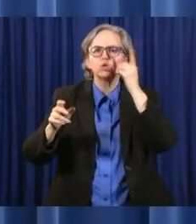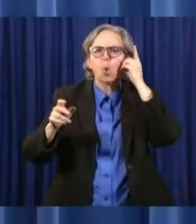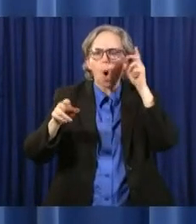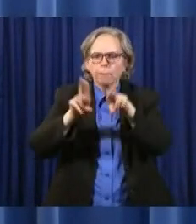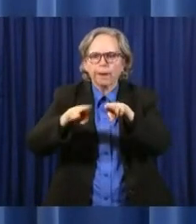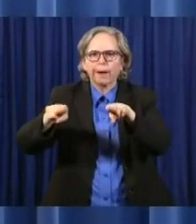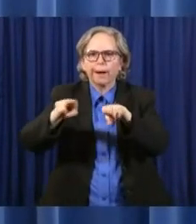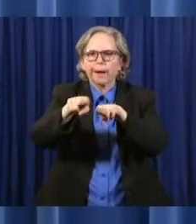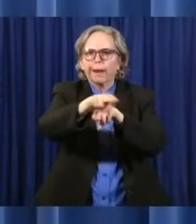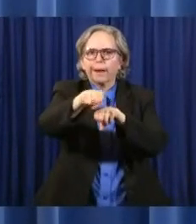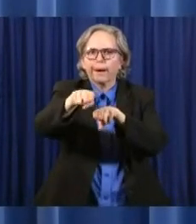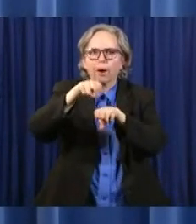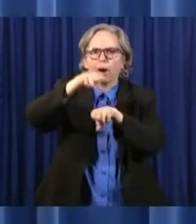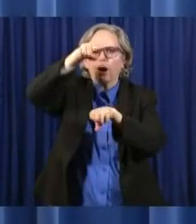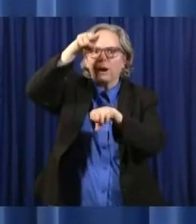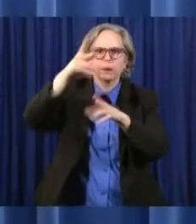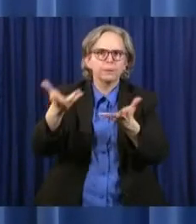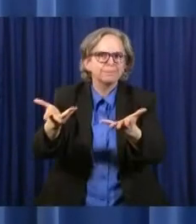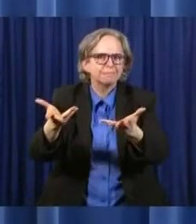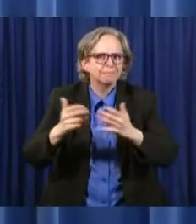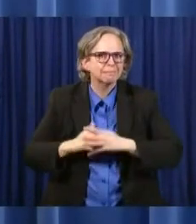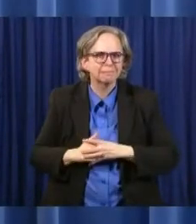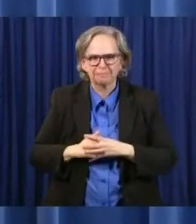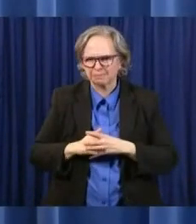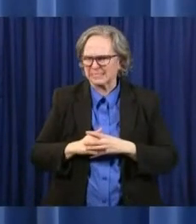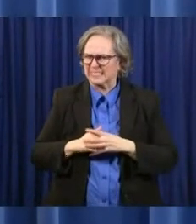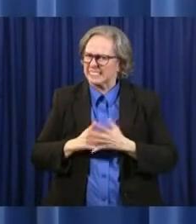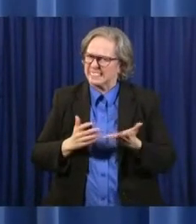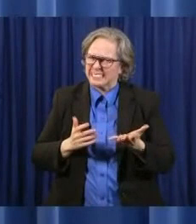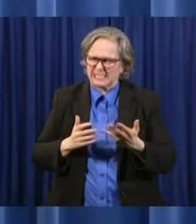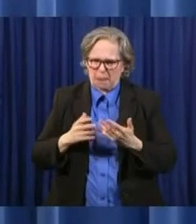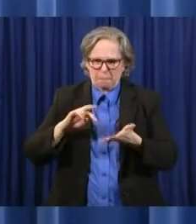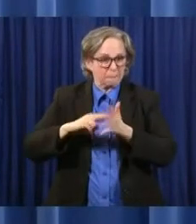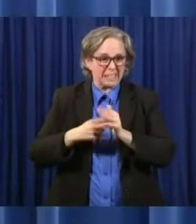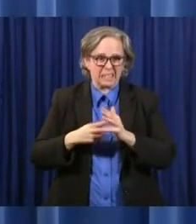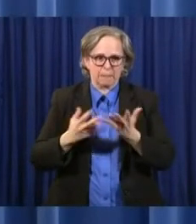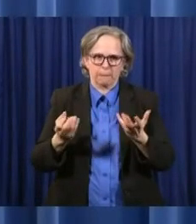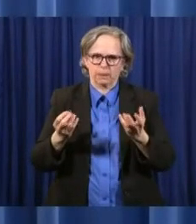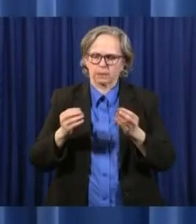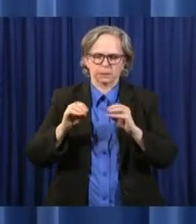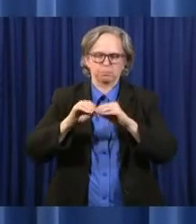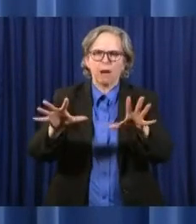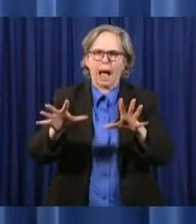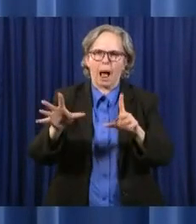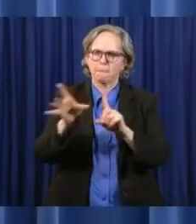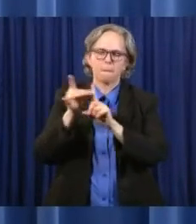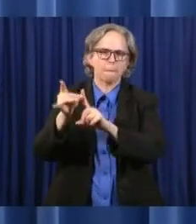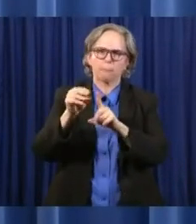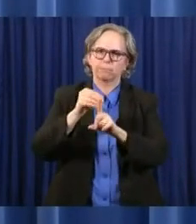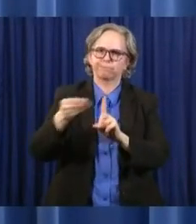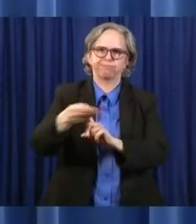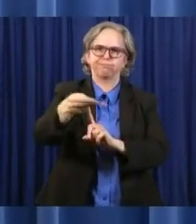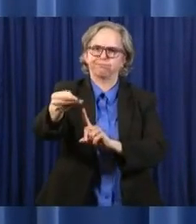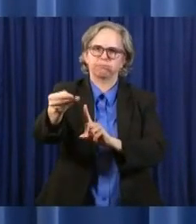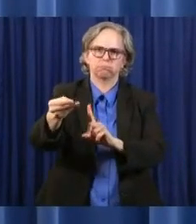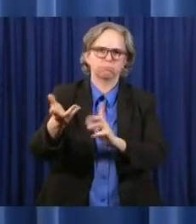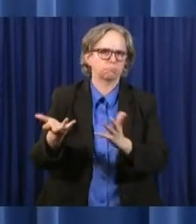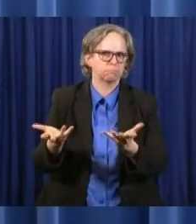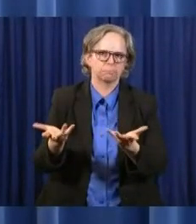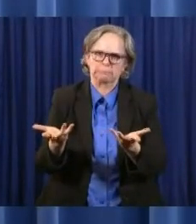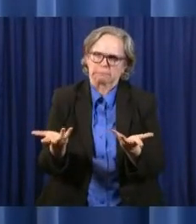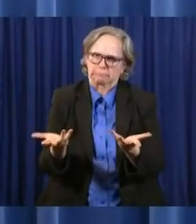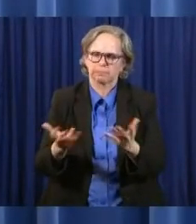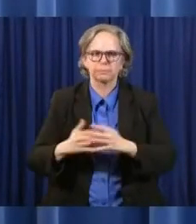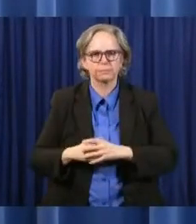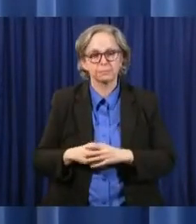nature of that is that it spreads very, very quickly. The director was on the screen last